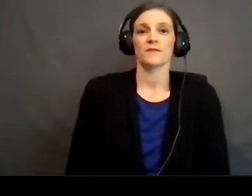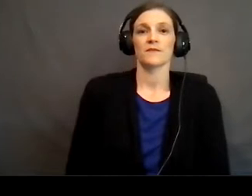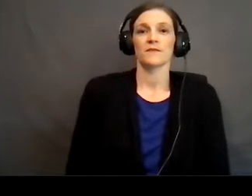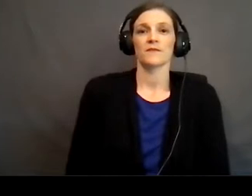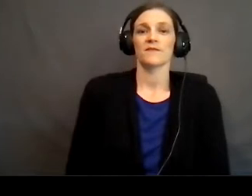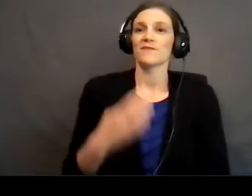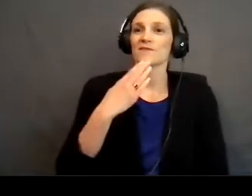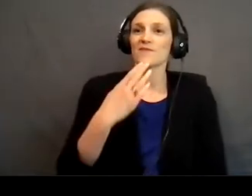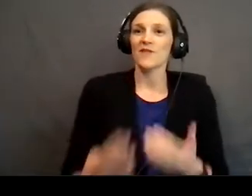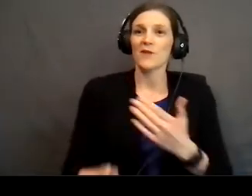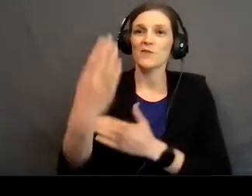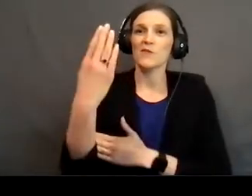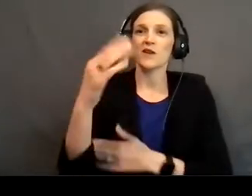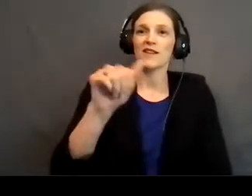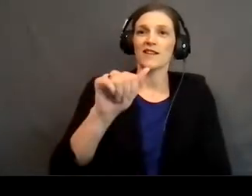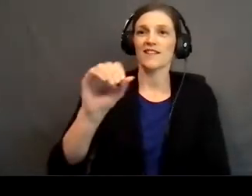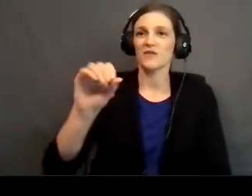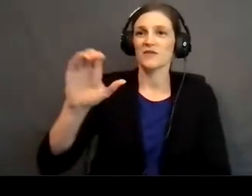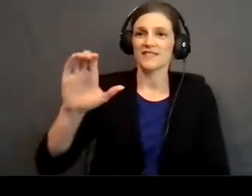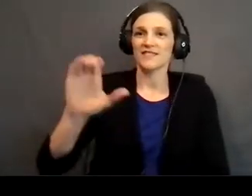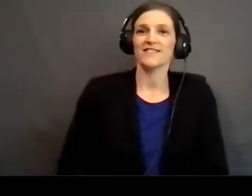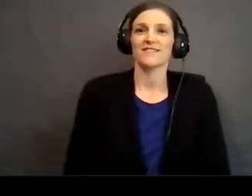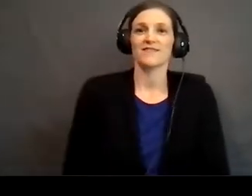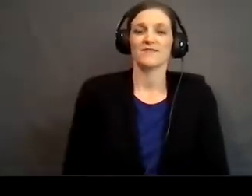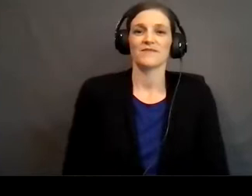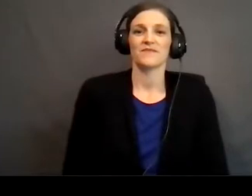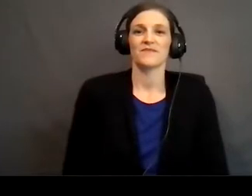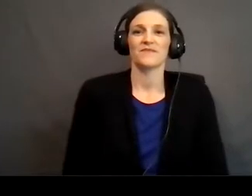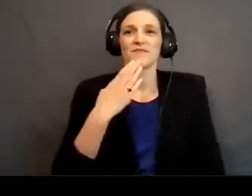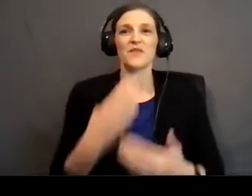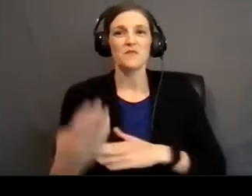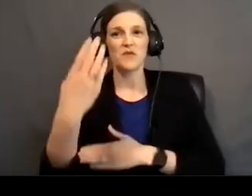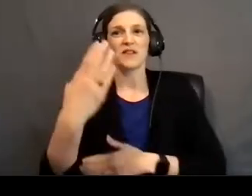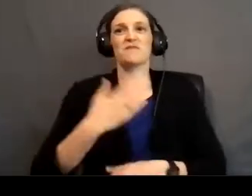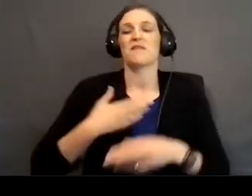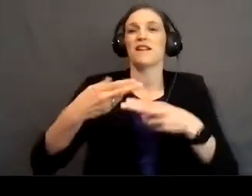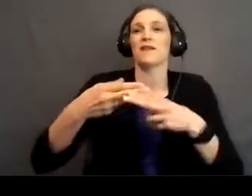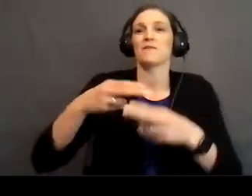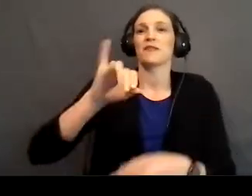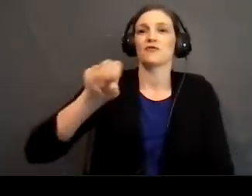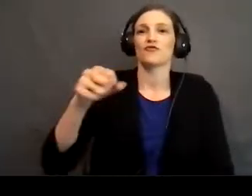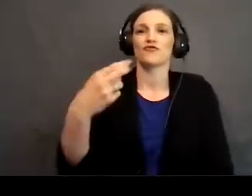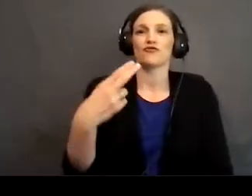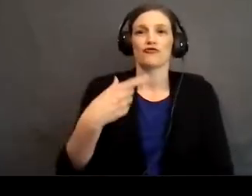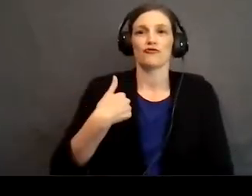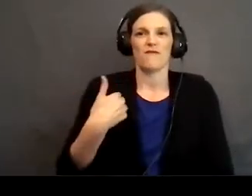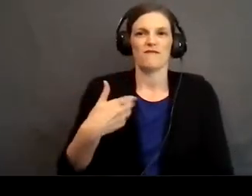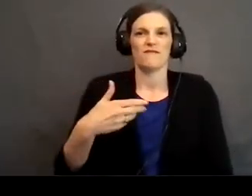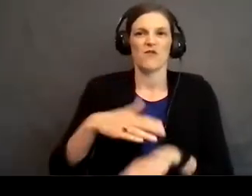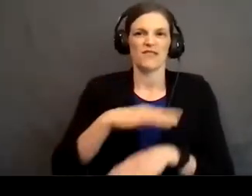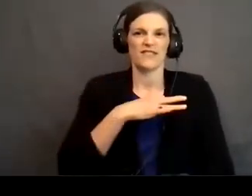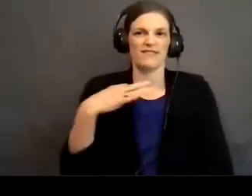Well, good morning, Austin Oaks Church. Morning. My name is Josh. I'm on staff at the church here.